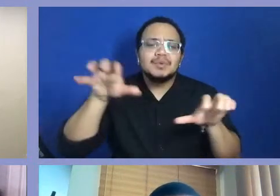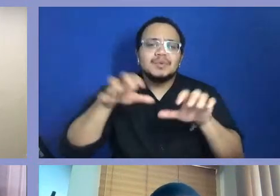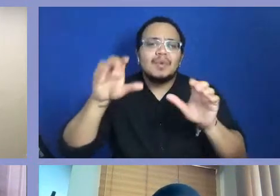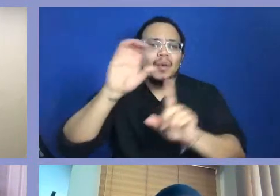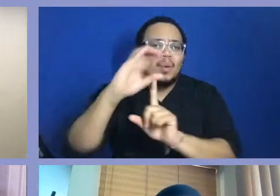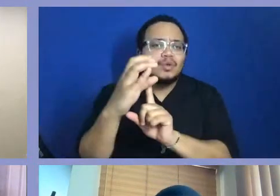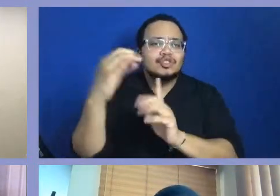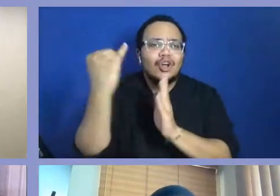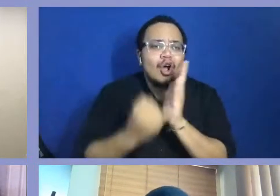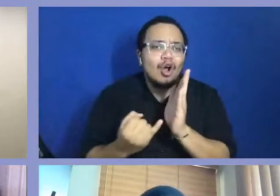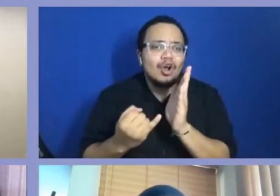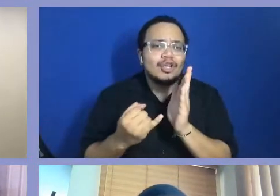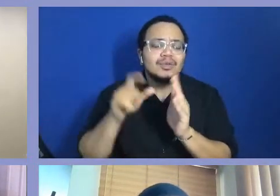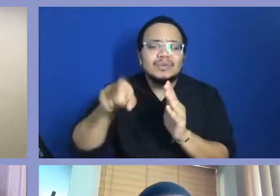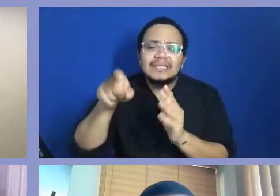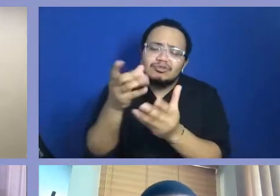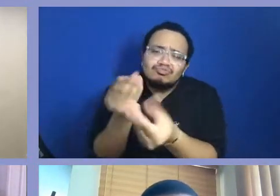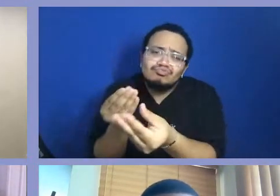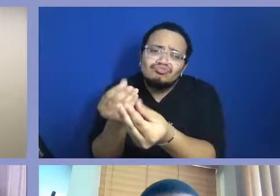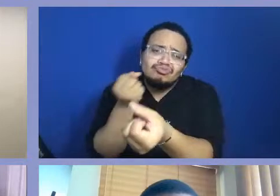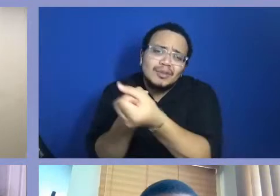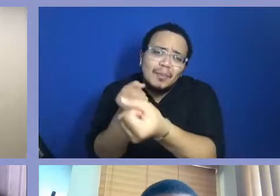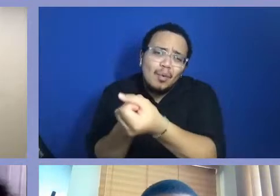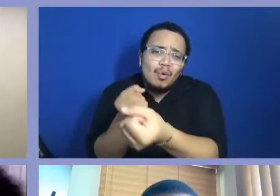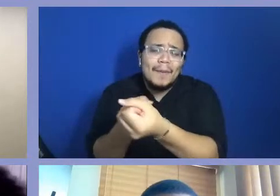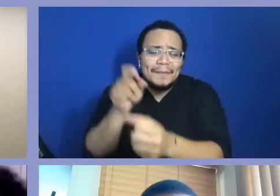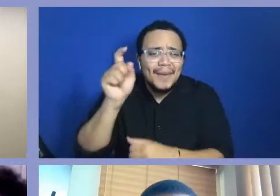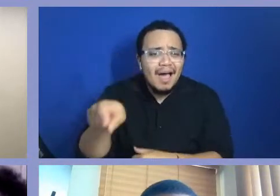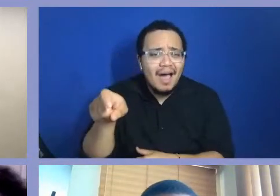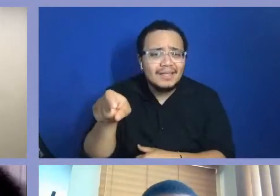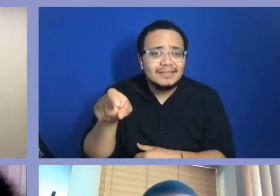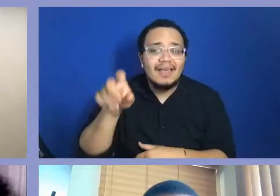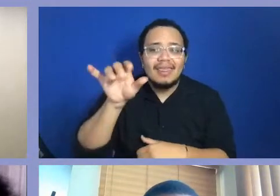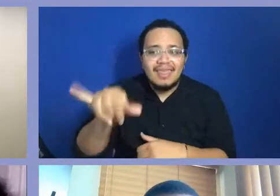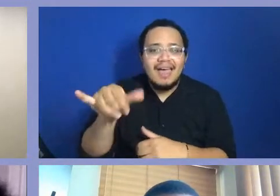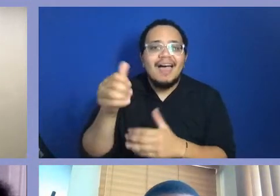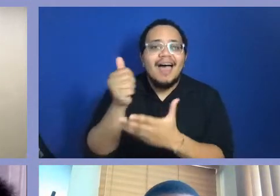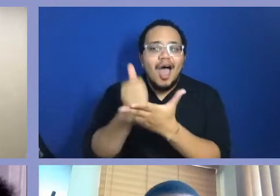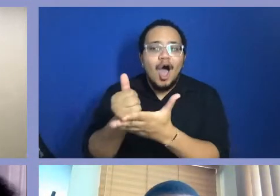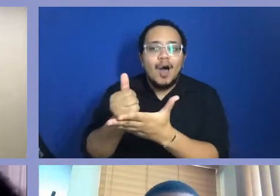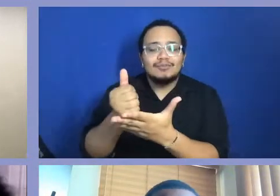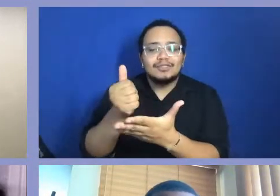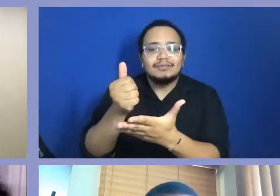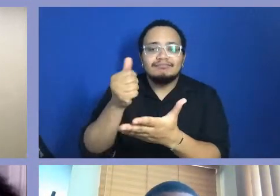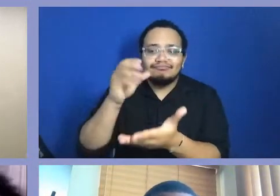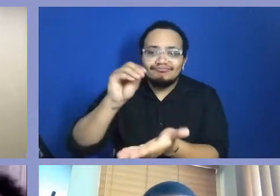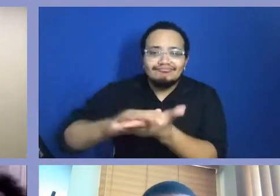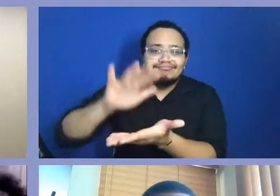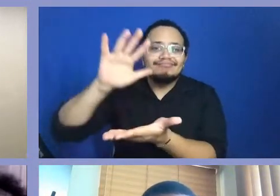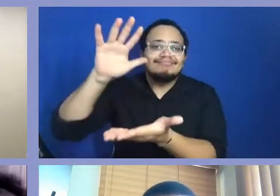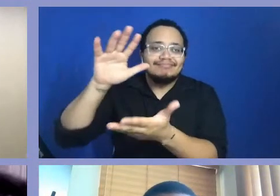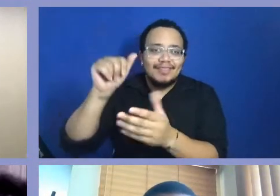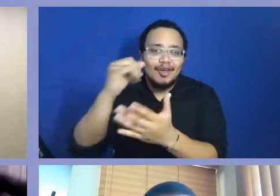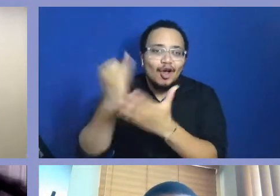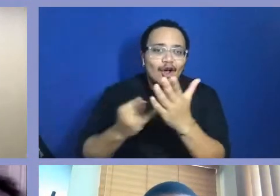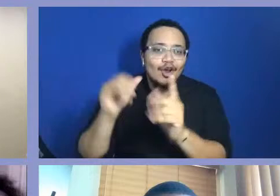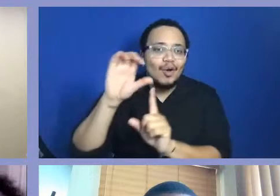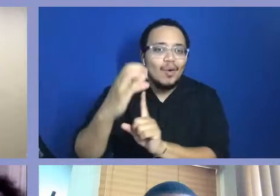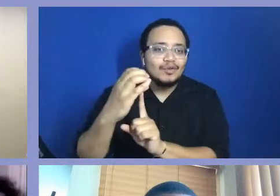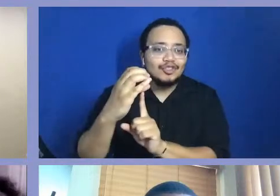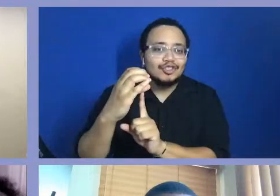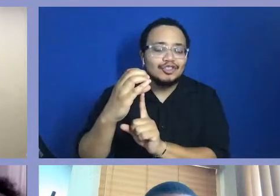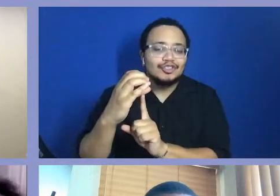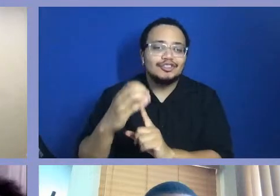needs molding and needs tending. That creates the economics that run DC. We're not having dinner.